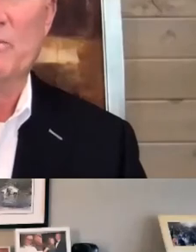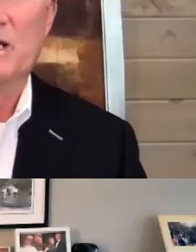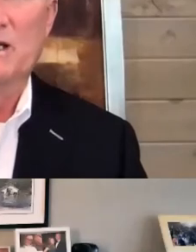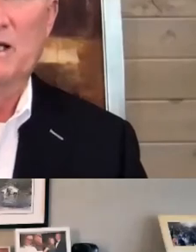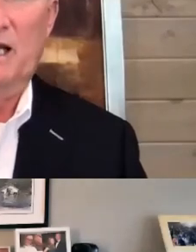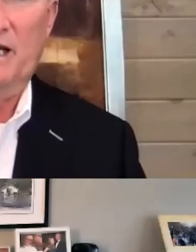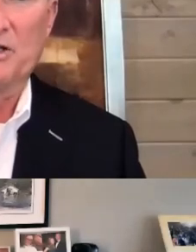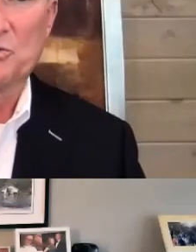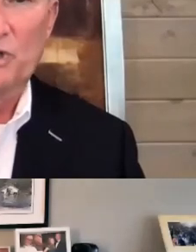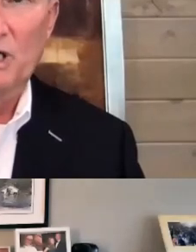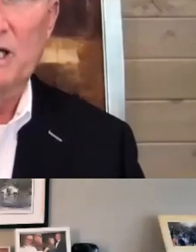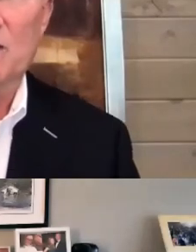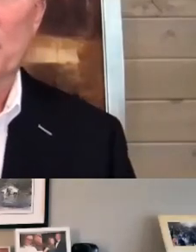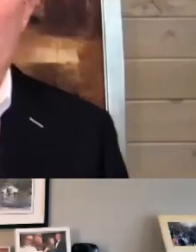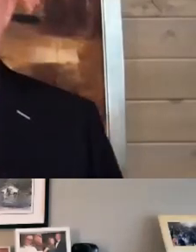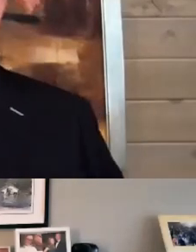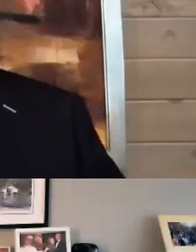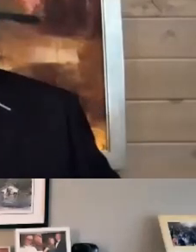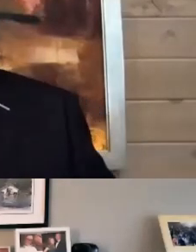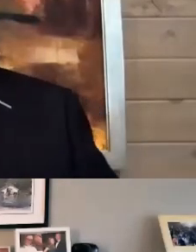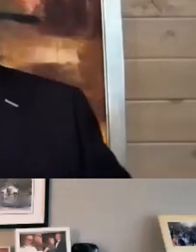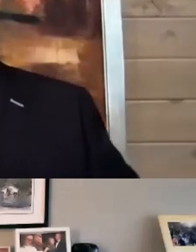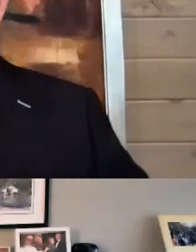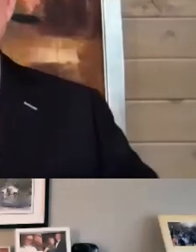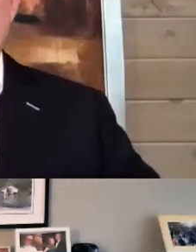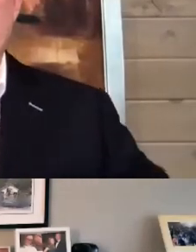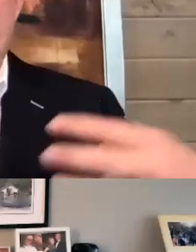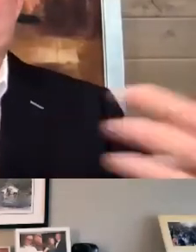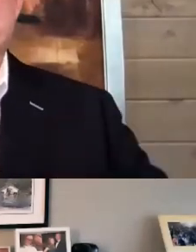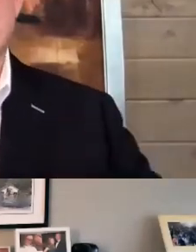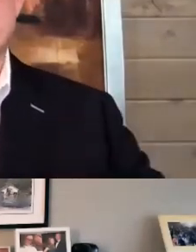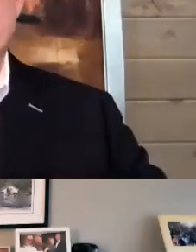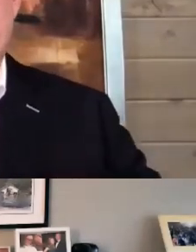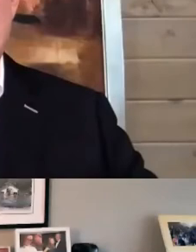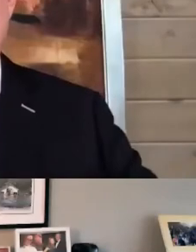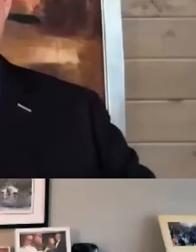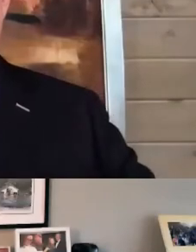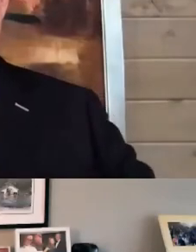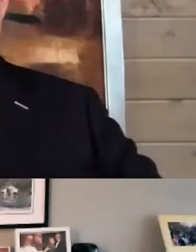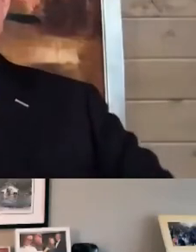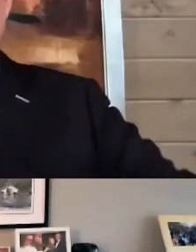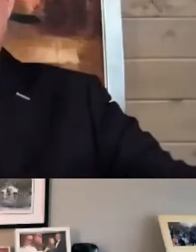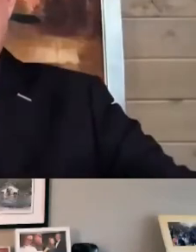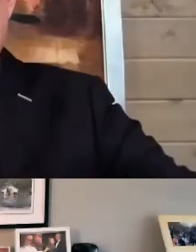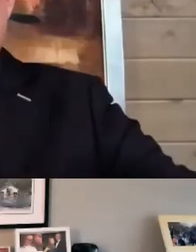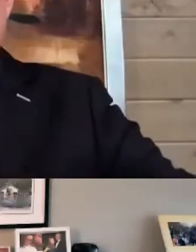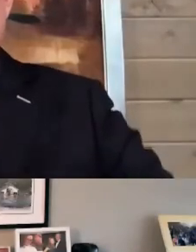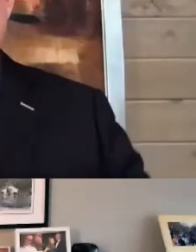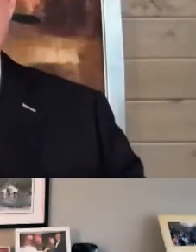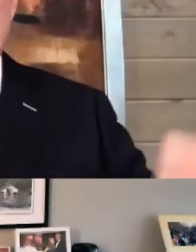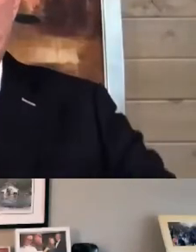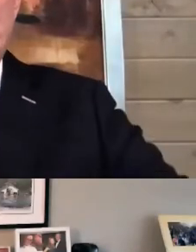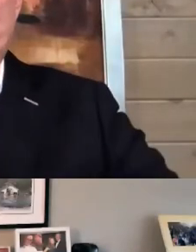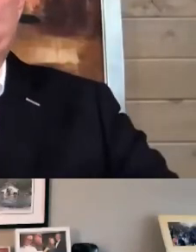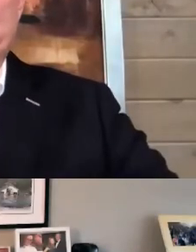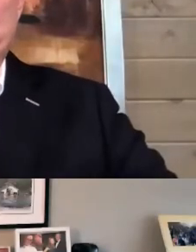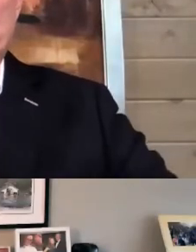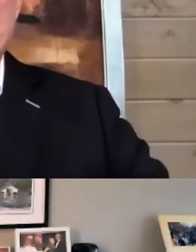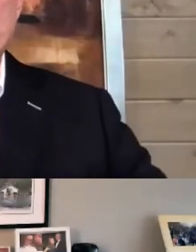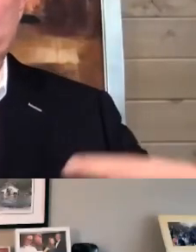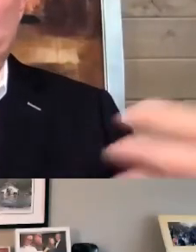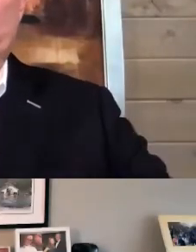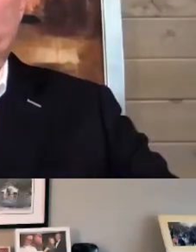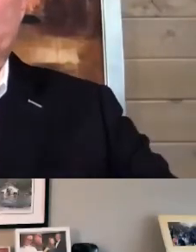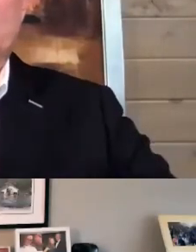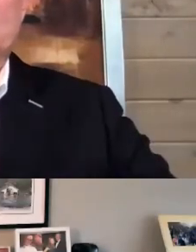program. And it's really about kind of that personal accountability for commitment to